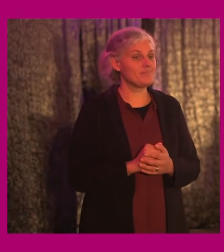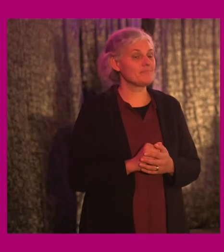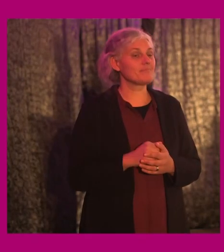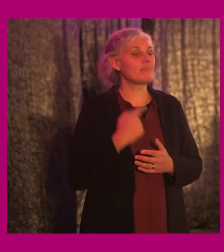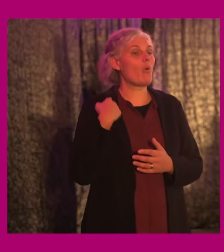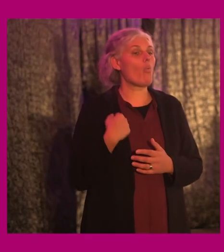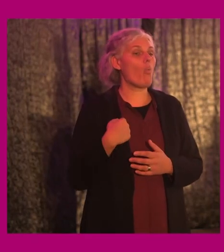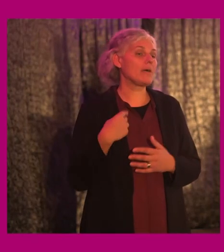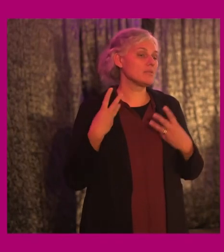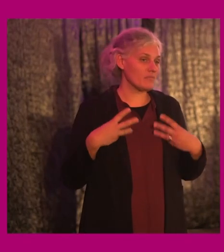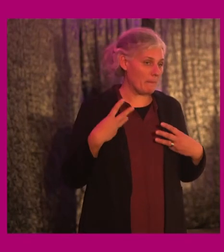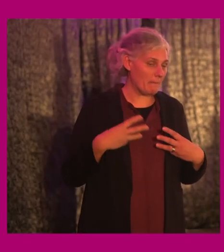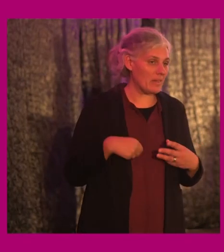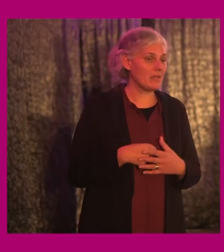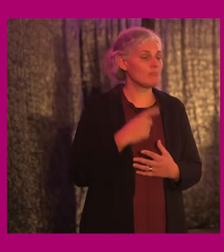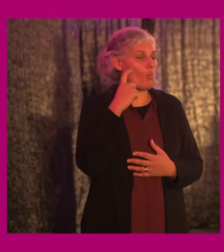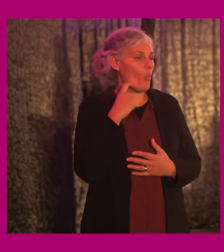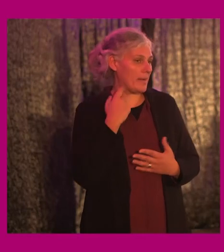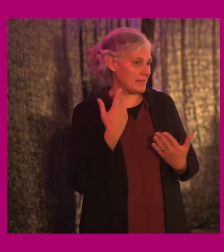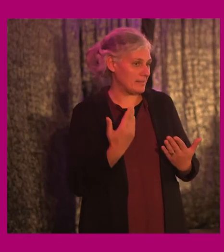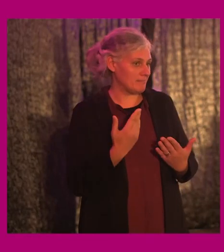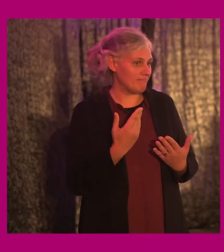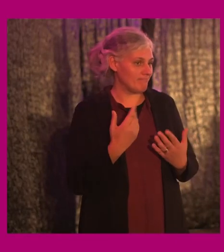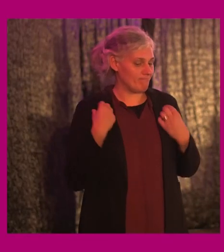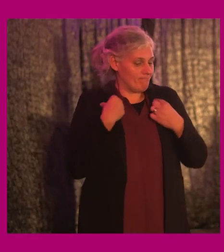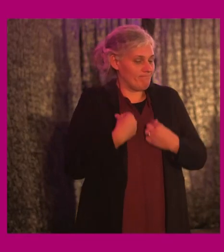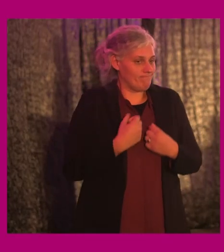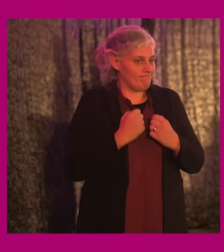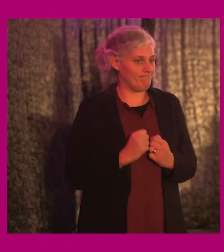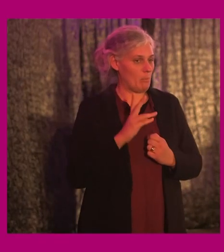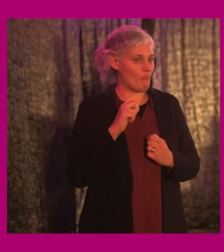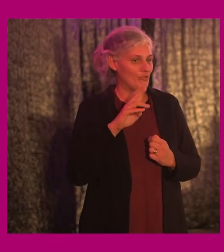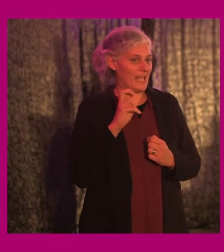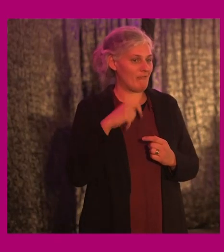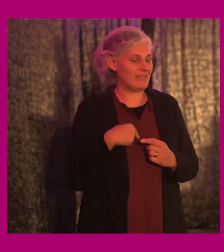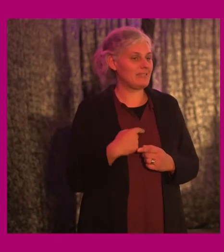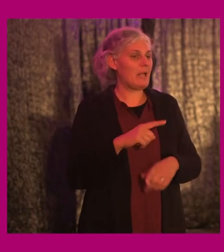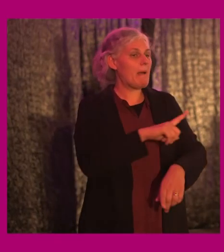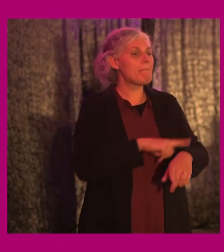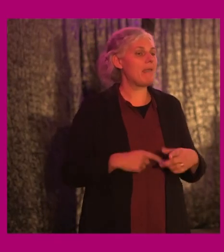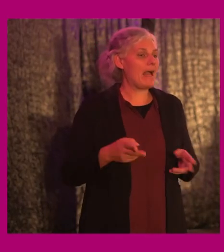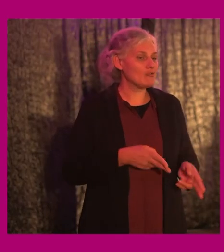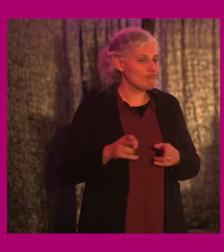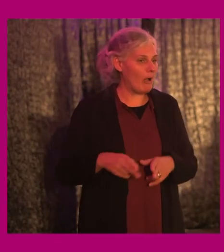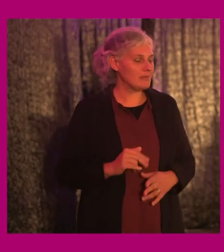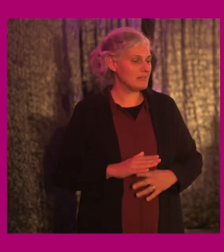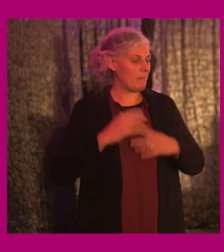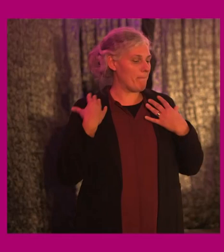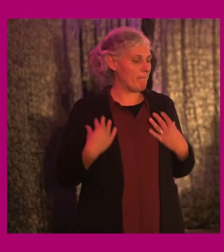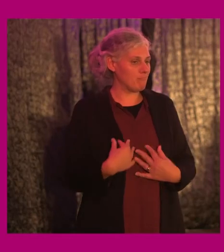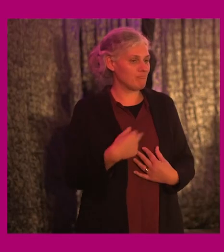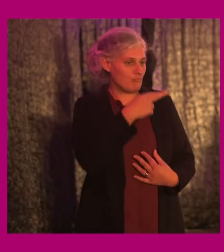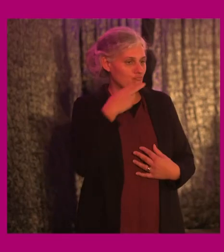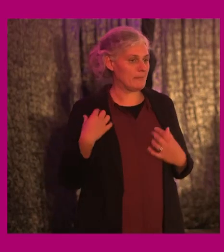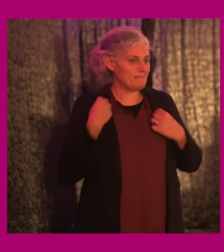female. I am wearing my uniform from Bus Aaron today. it's black trousers and top with a red gilet.